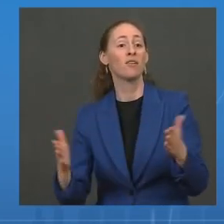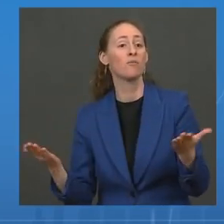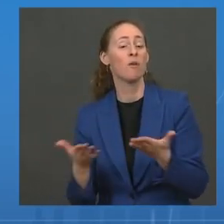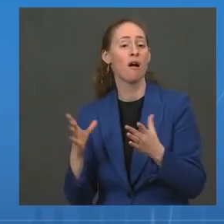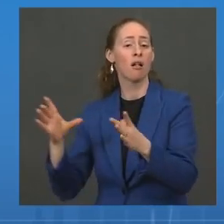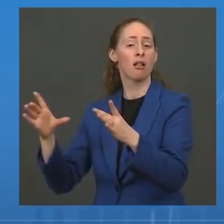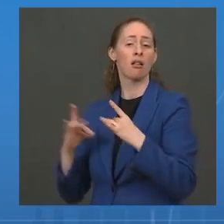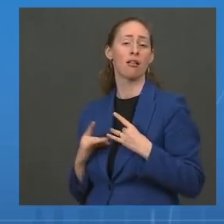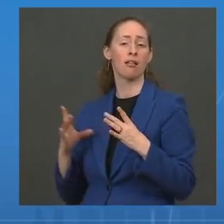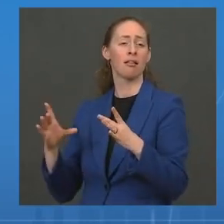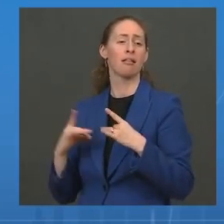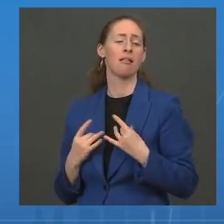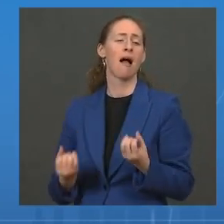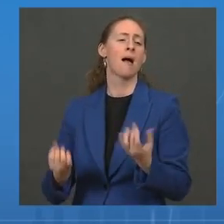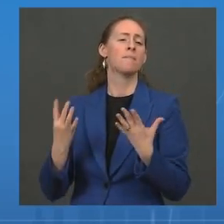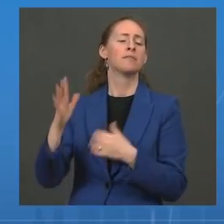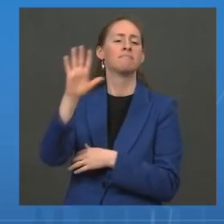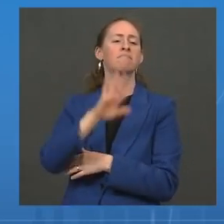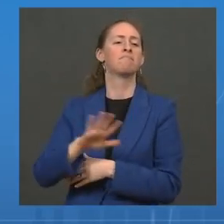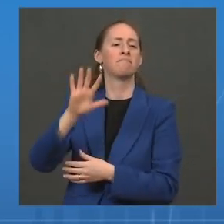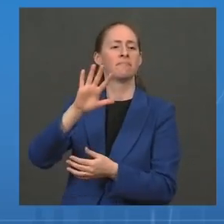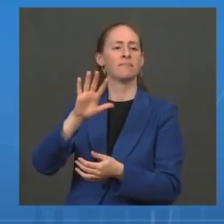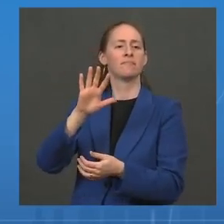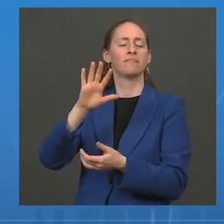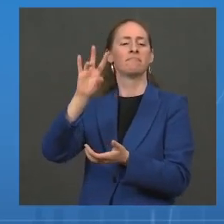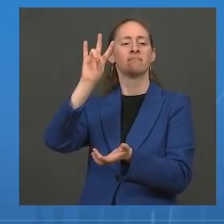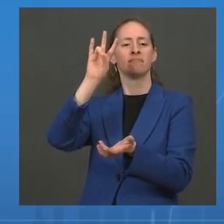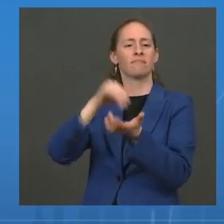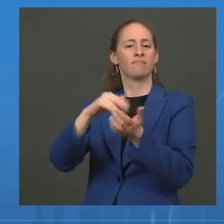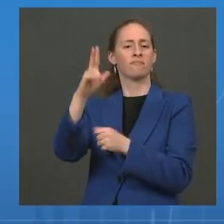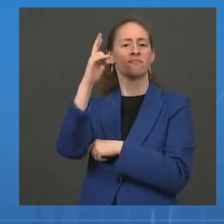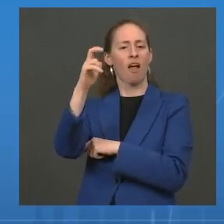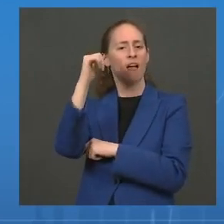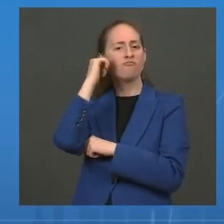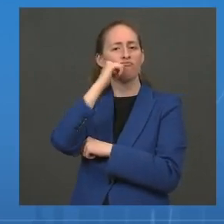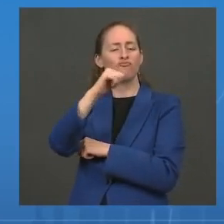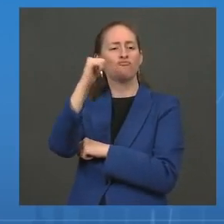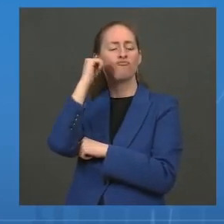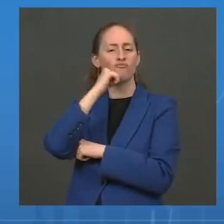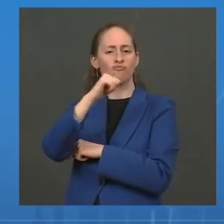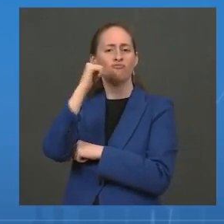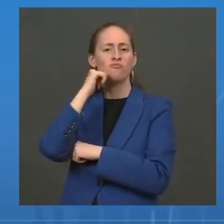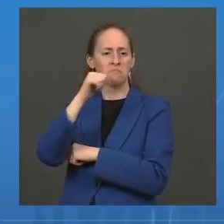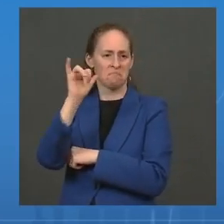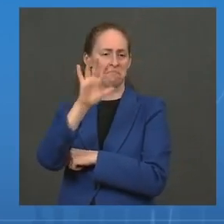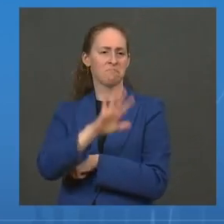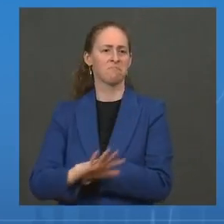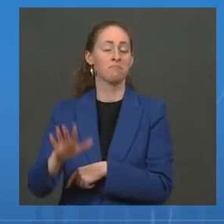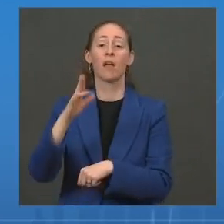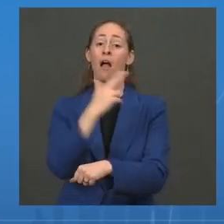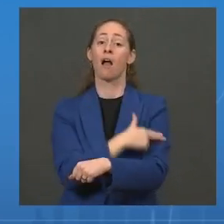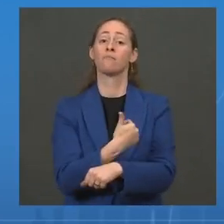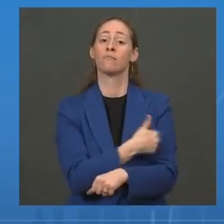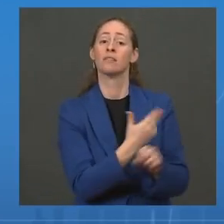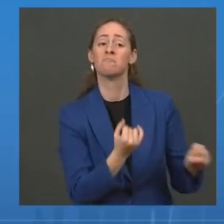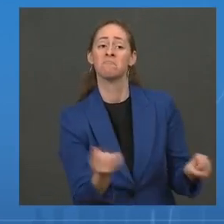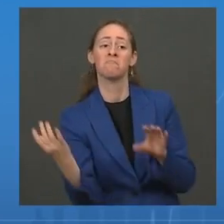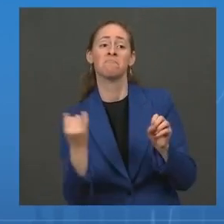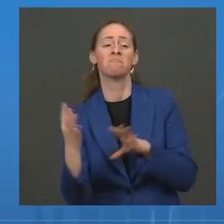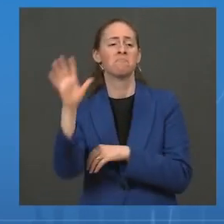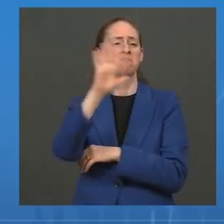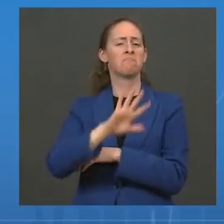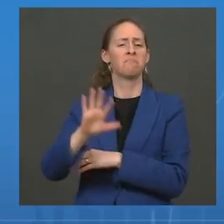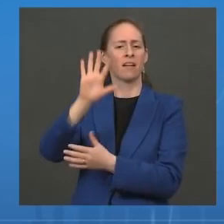about 73,300 cases per day. The seven-day average of hospital admissions is about 5,000 per day,